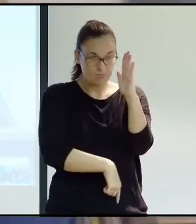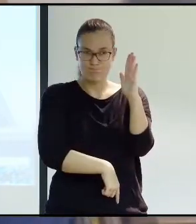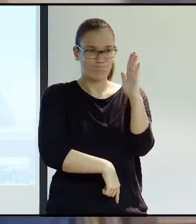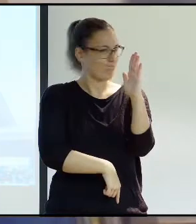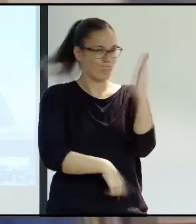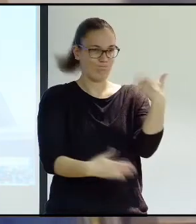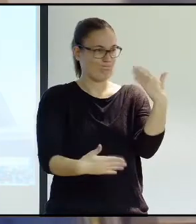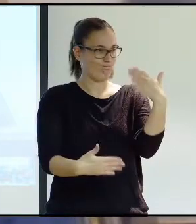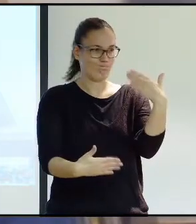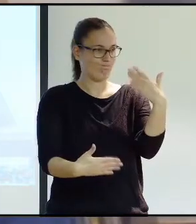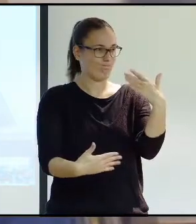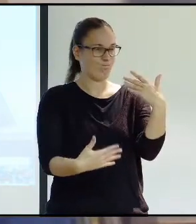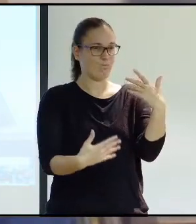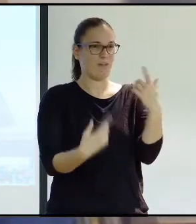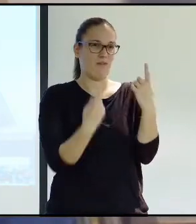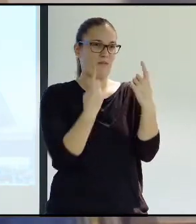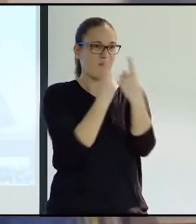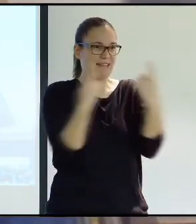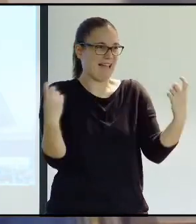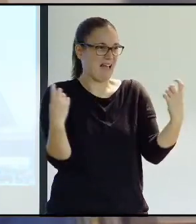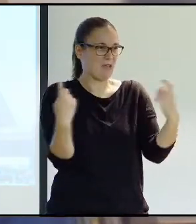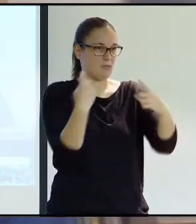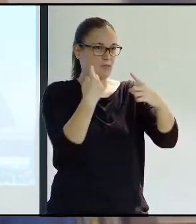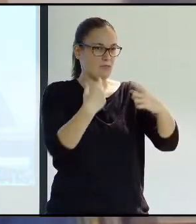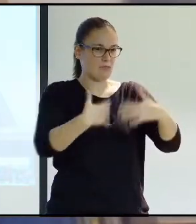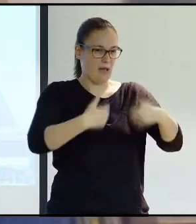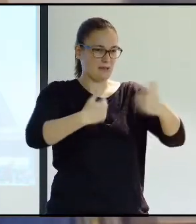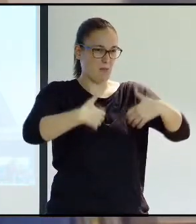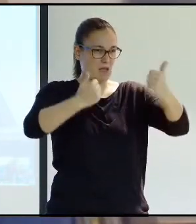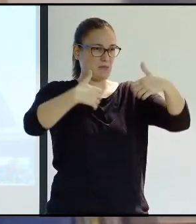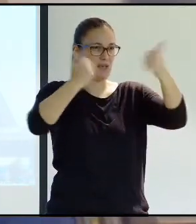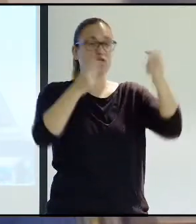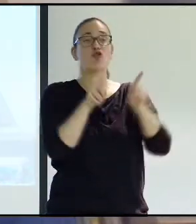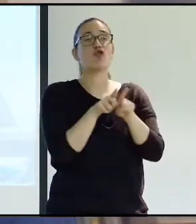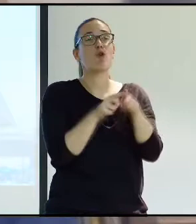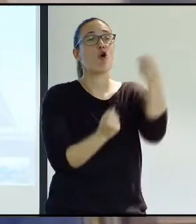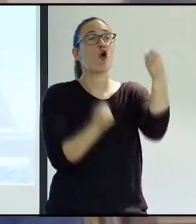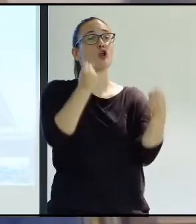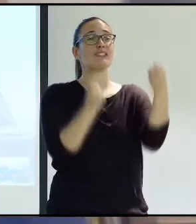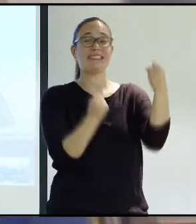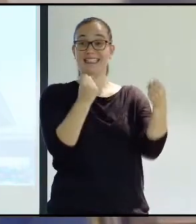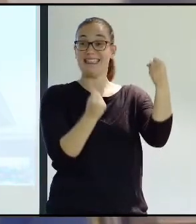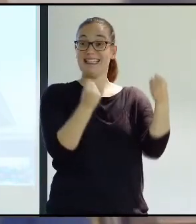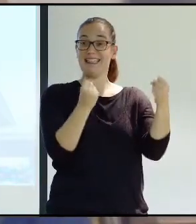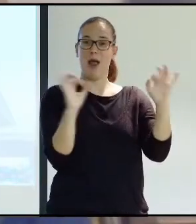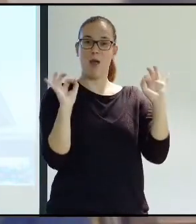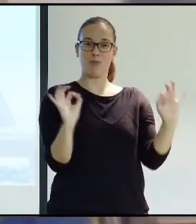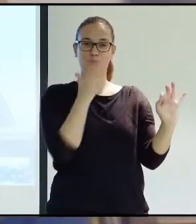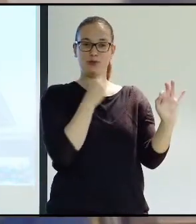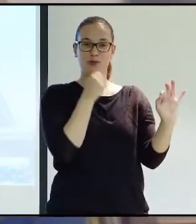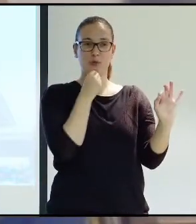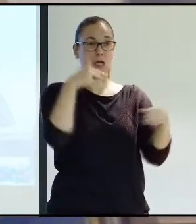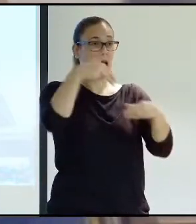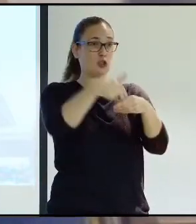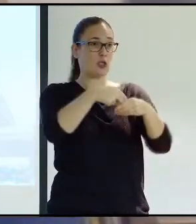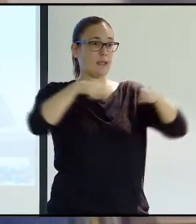And we have a seed that hasn't been fertilized. It doesn't have the nutrients that it needs to grow. In other words, it's a